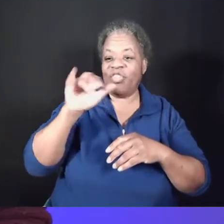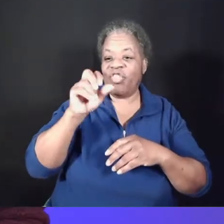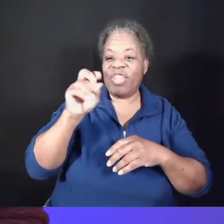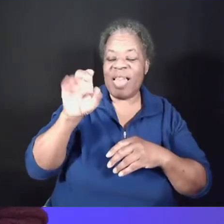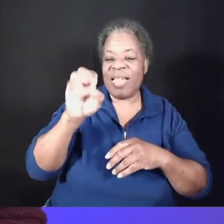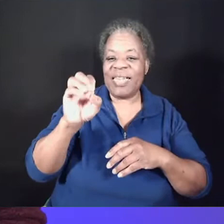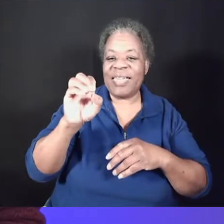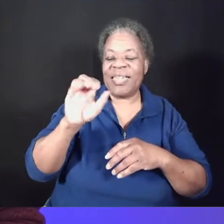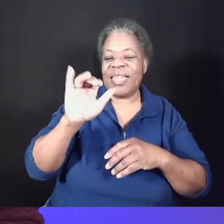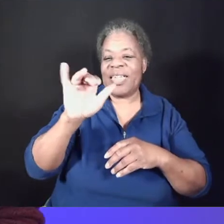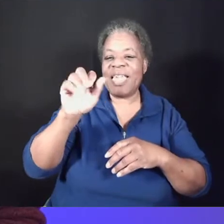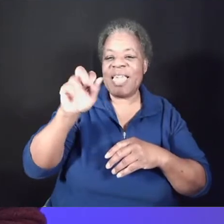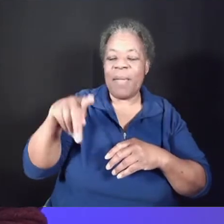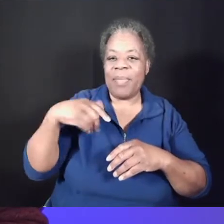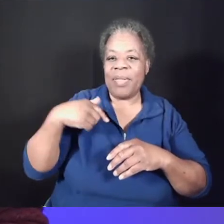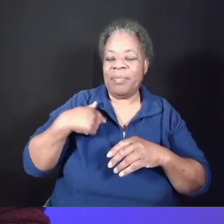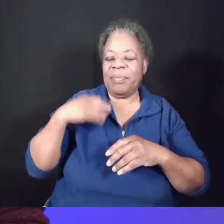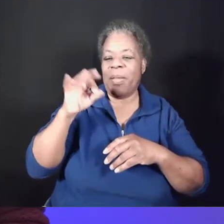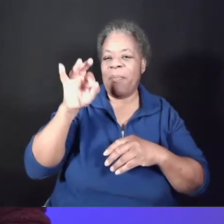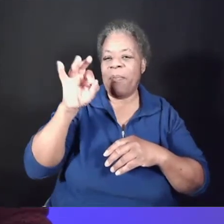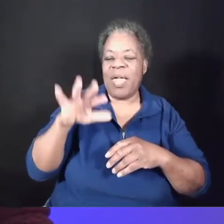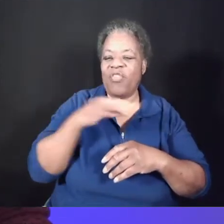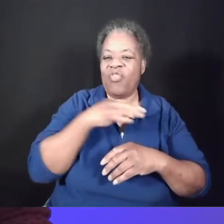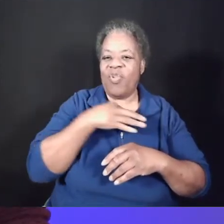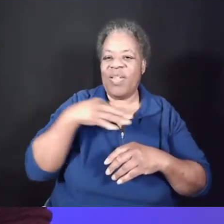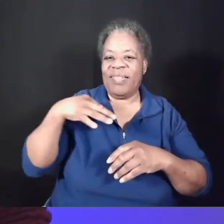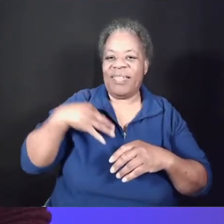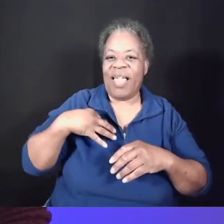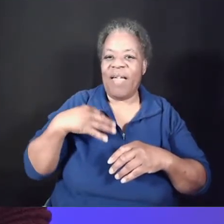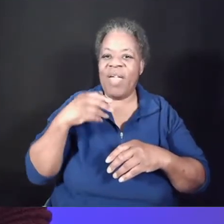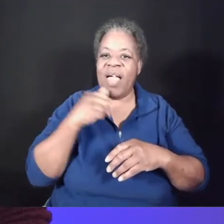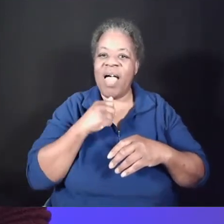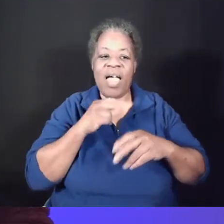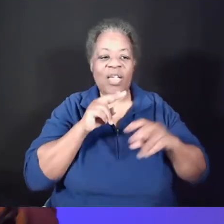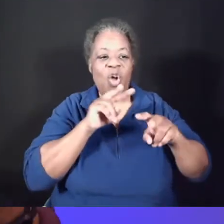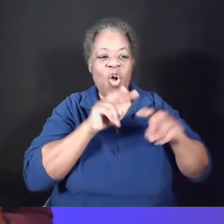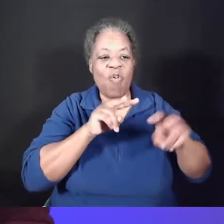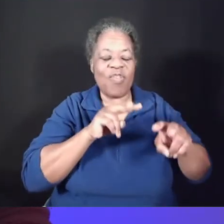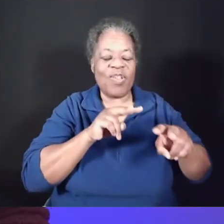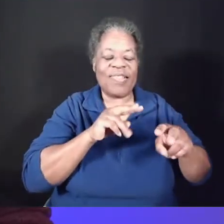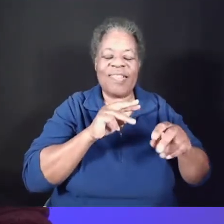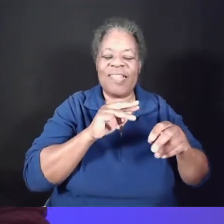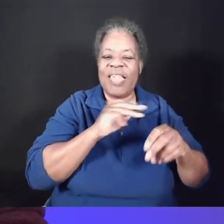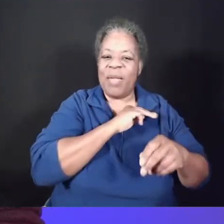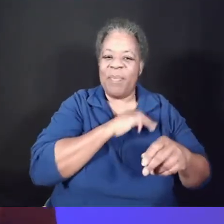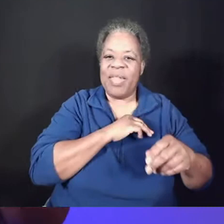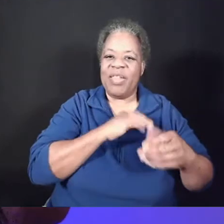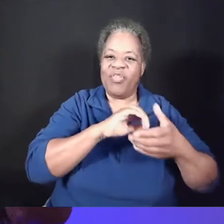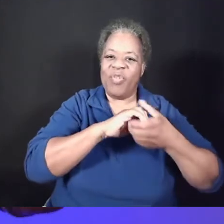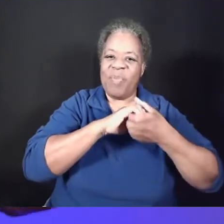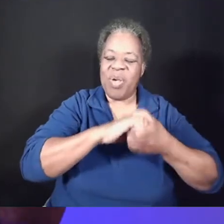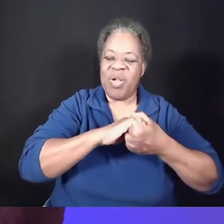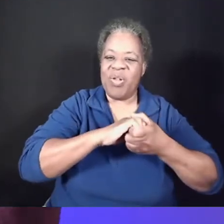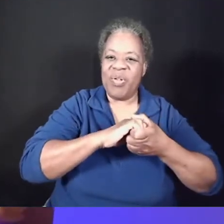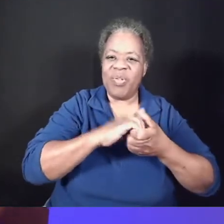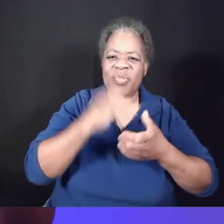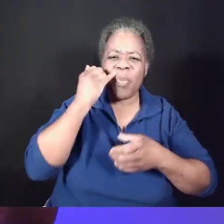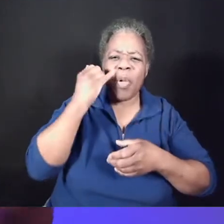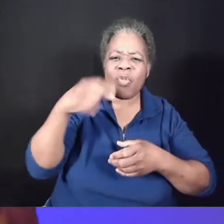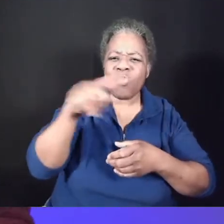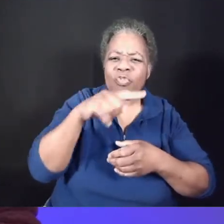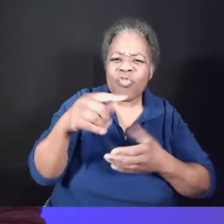overseeing our relationships with ministry partners in New England and around the globe. If you're new to joining us, woo-hoo,